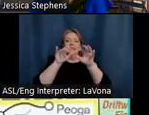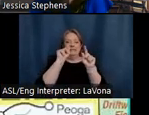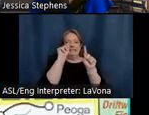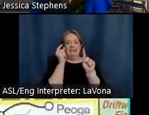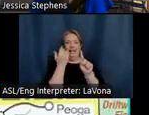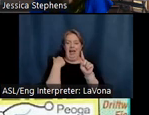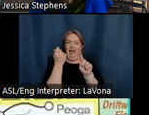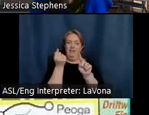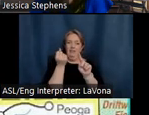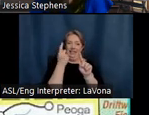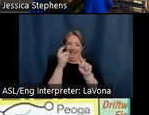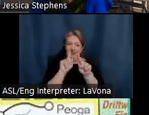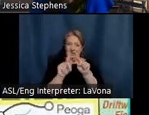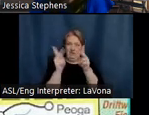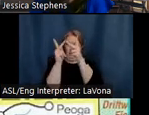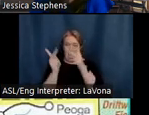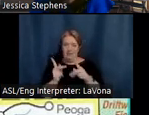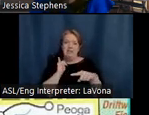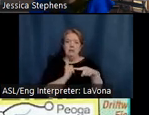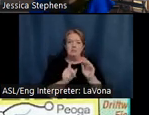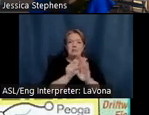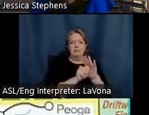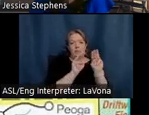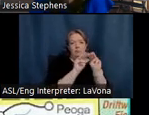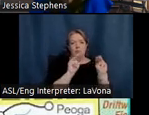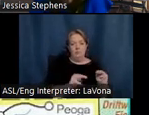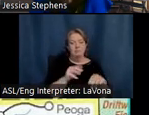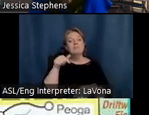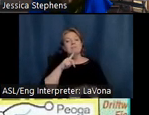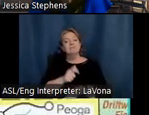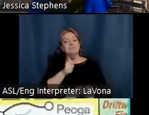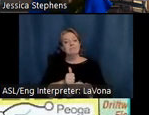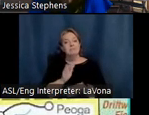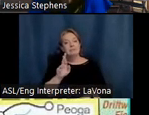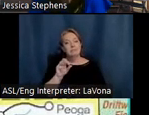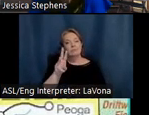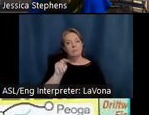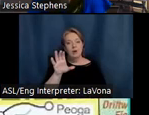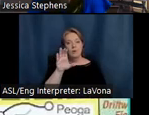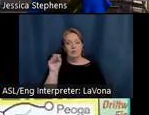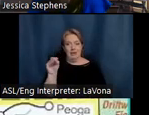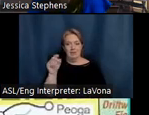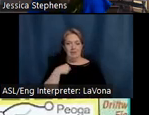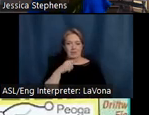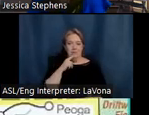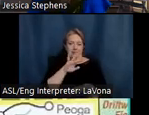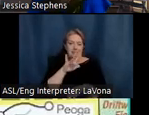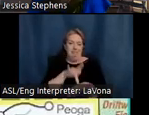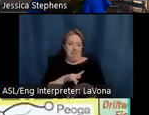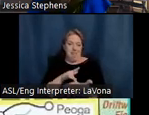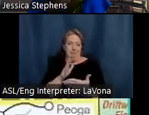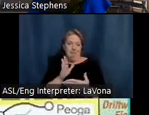historic sites across the state. Located in Brown County, we are in Belmont, centered between Nashville,